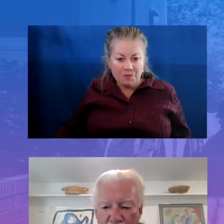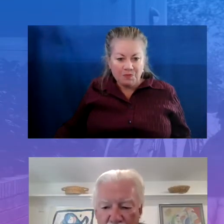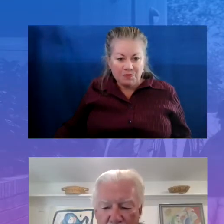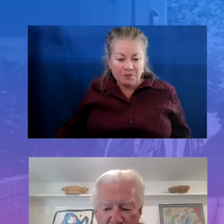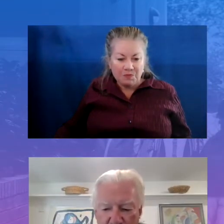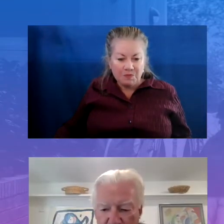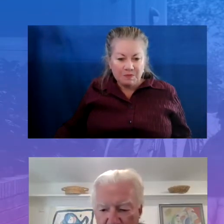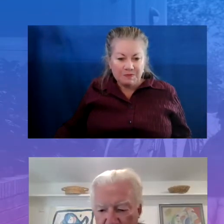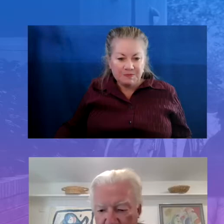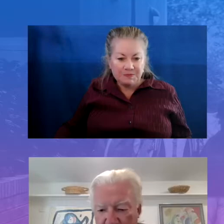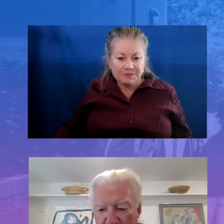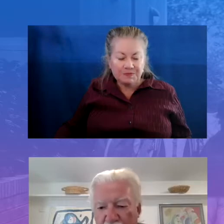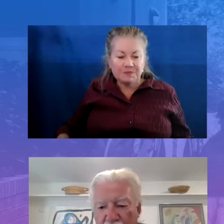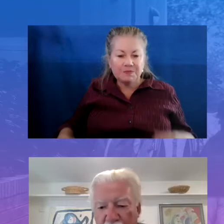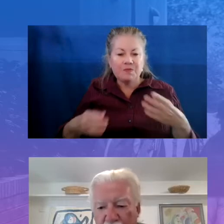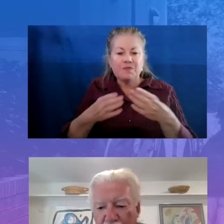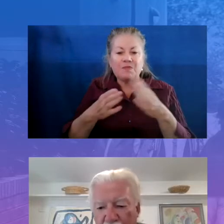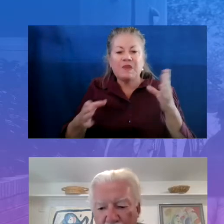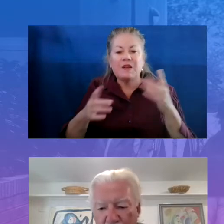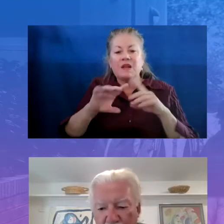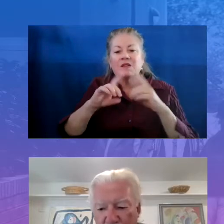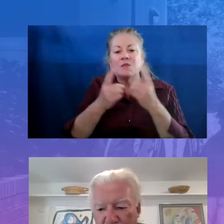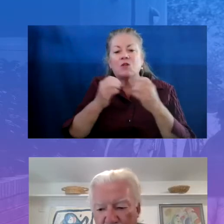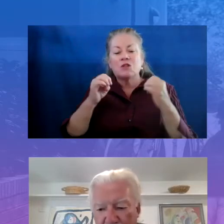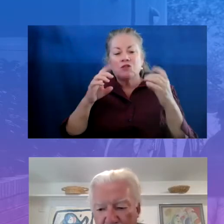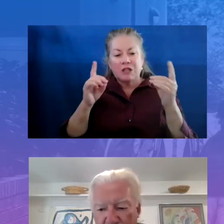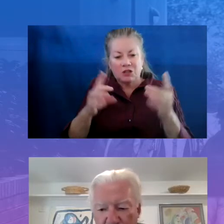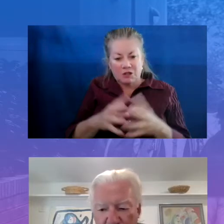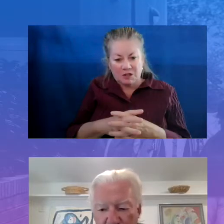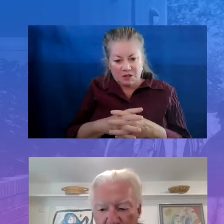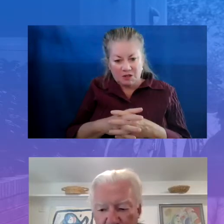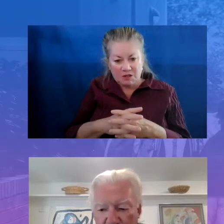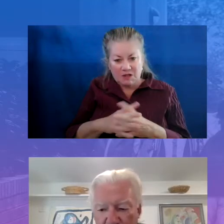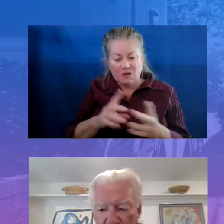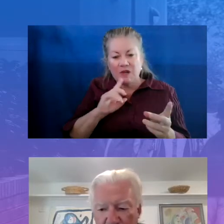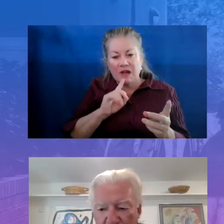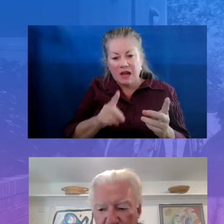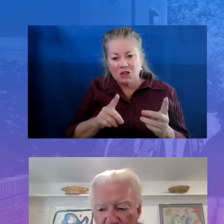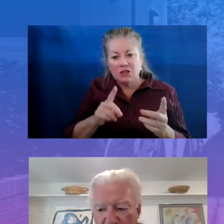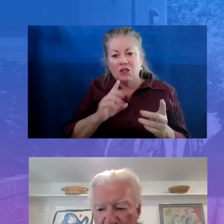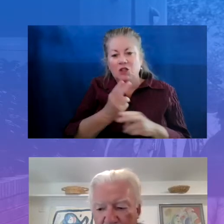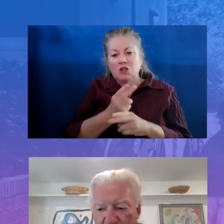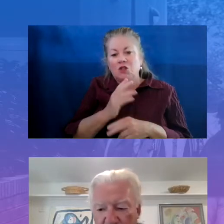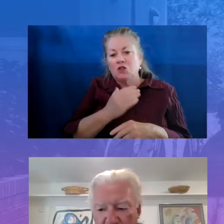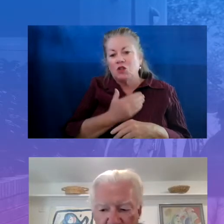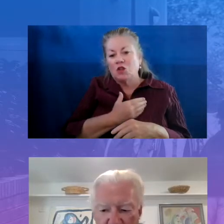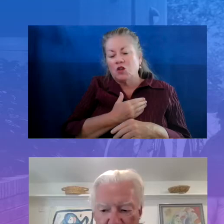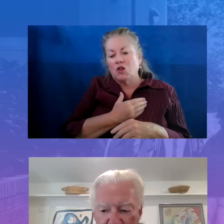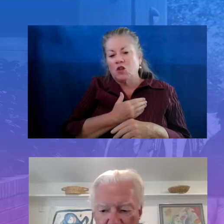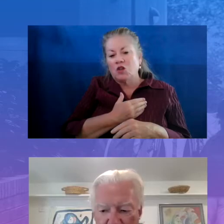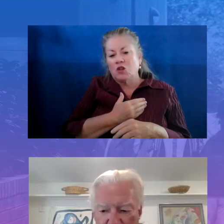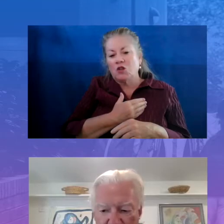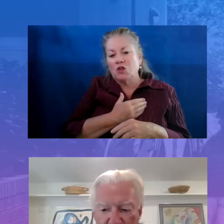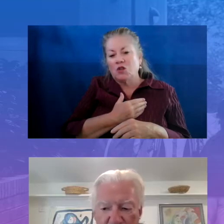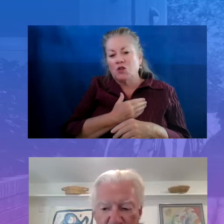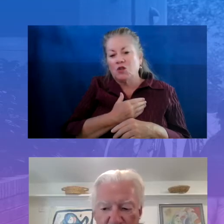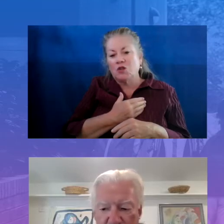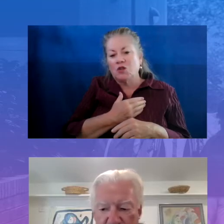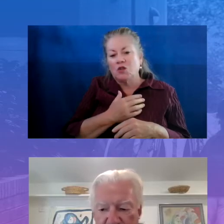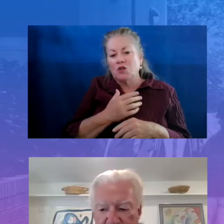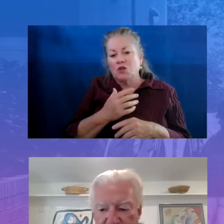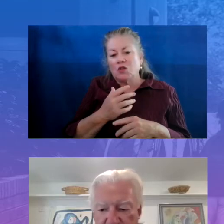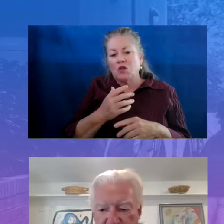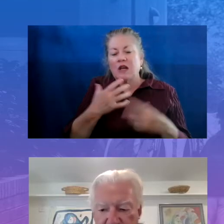Department of Education, we actually use our exercise in kind of three buckets. We have health and wellness, we have